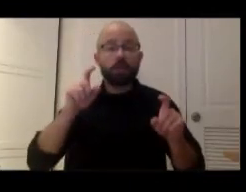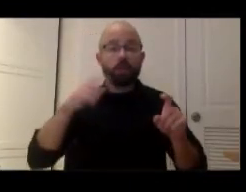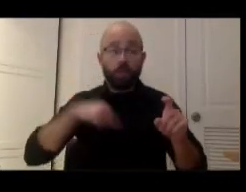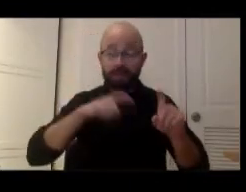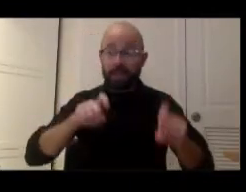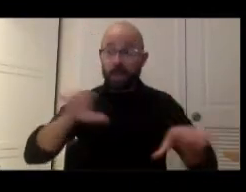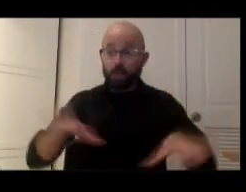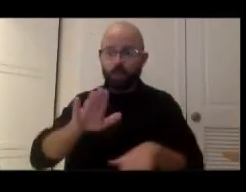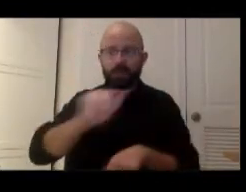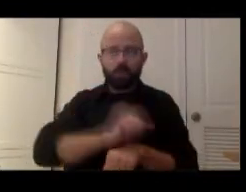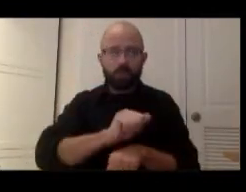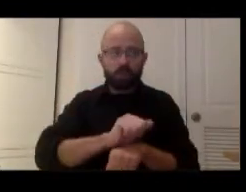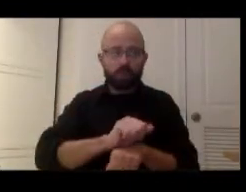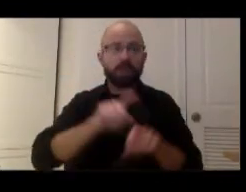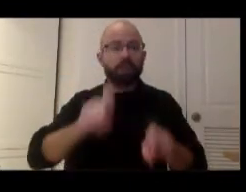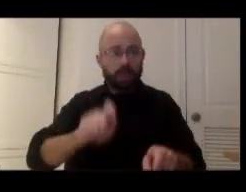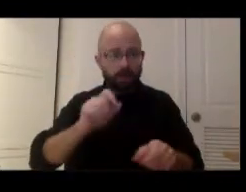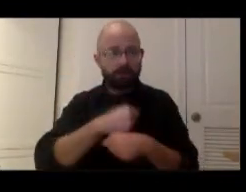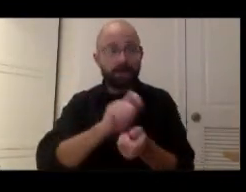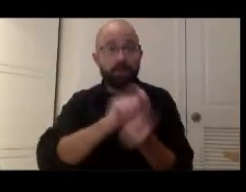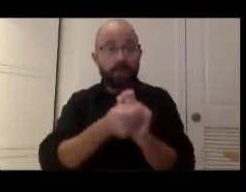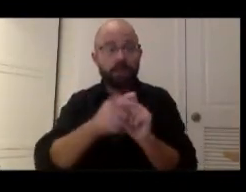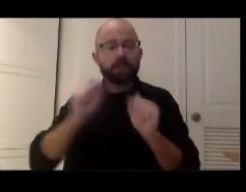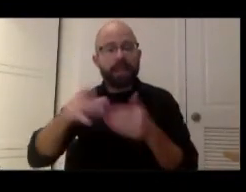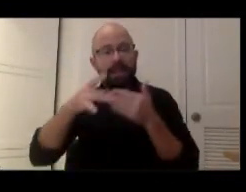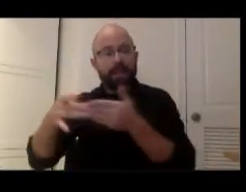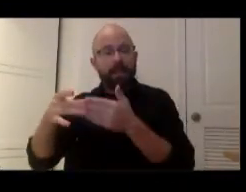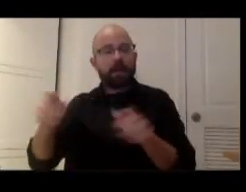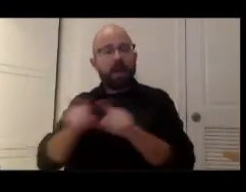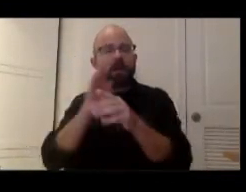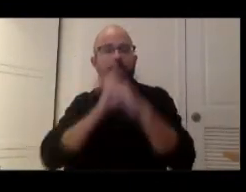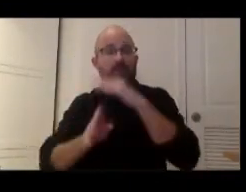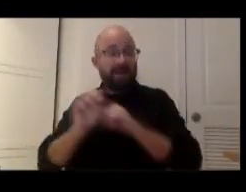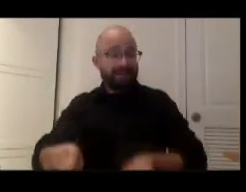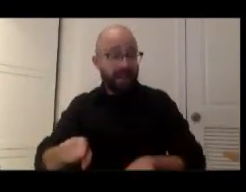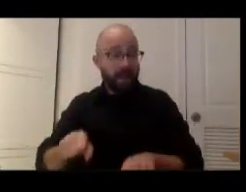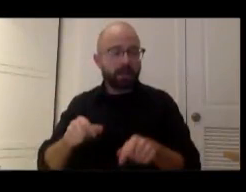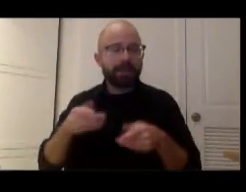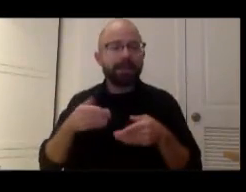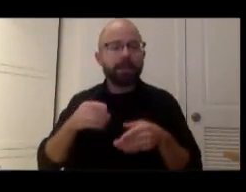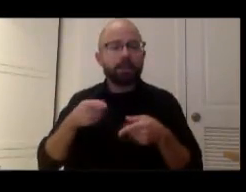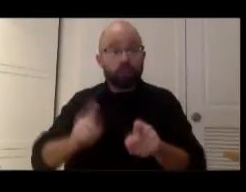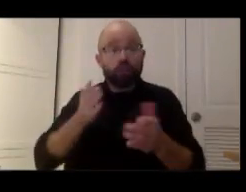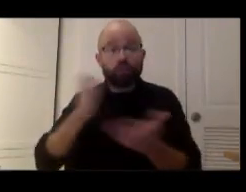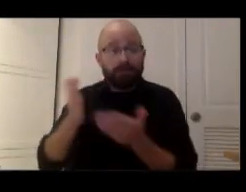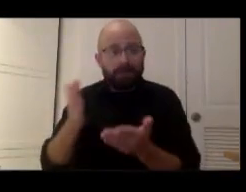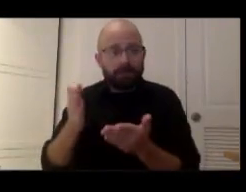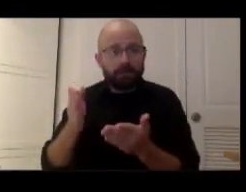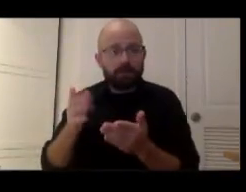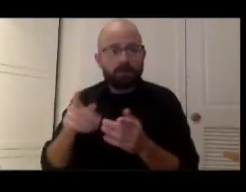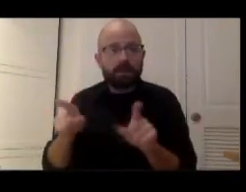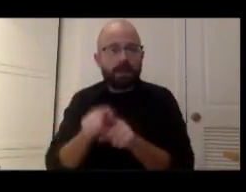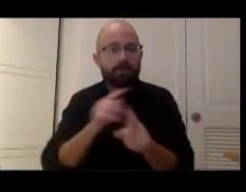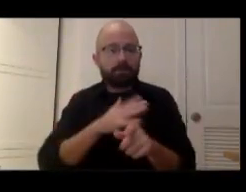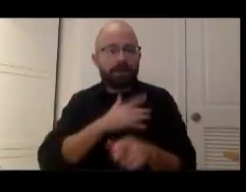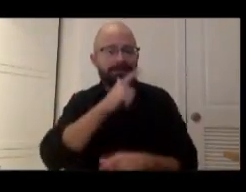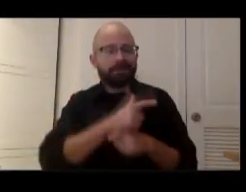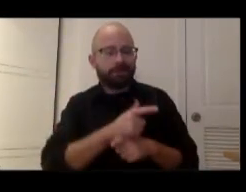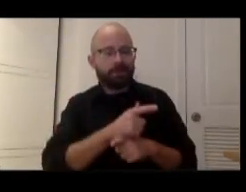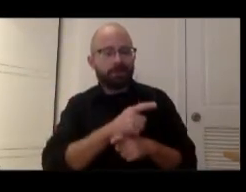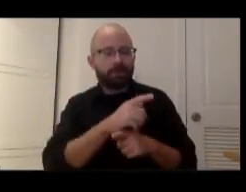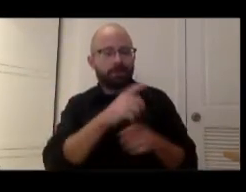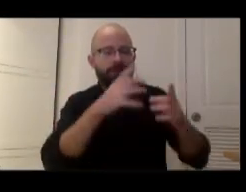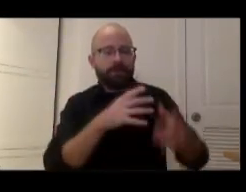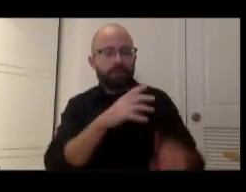um shall lead as best and as humbly as we can in service as as um my sister director Deborah so nicely